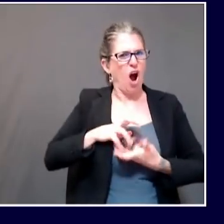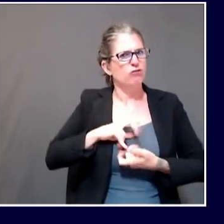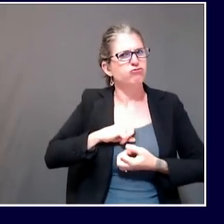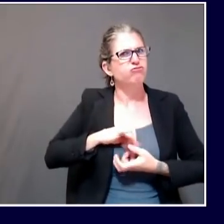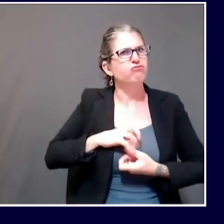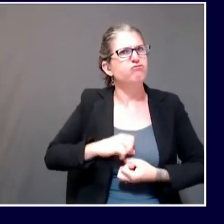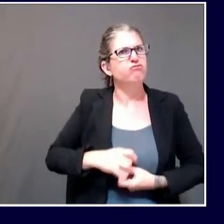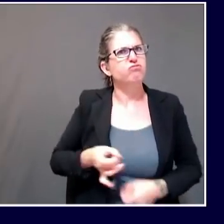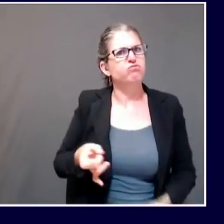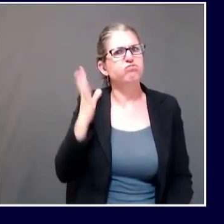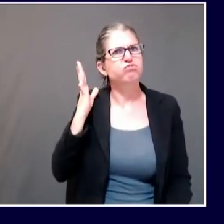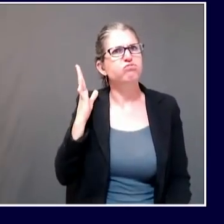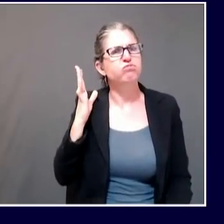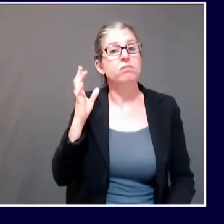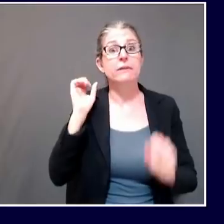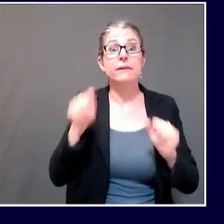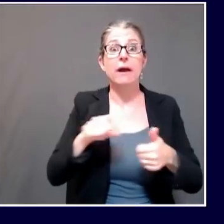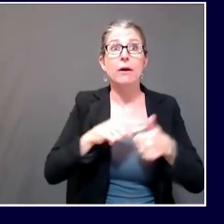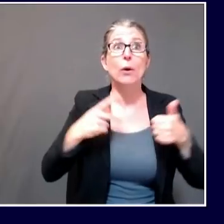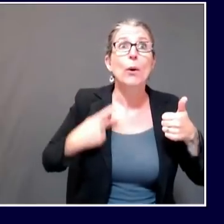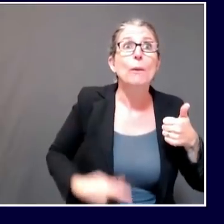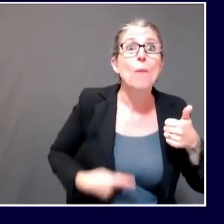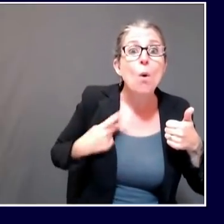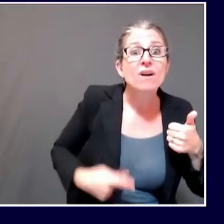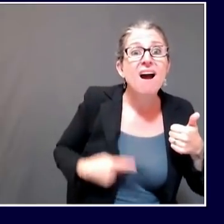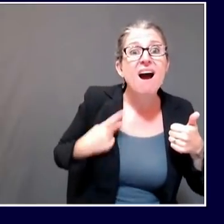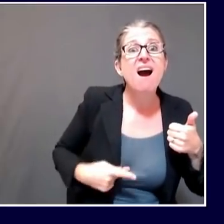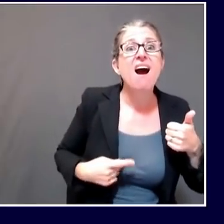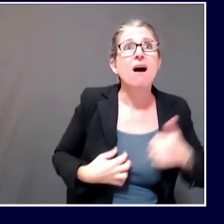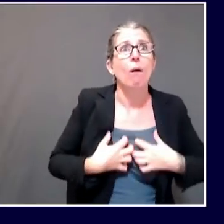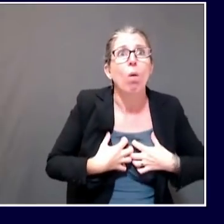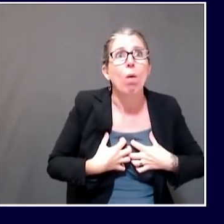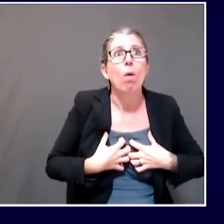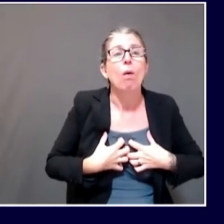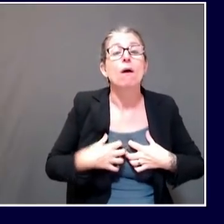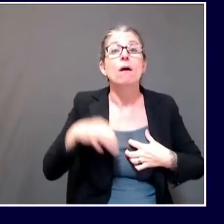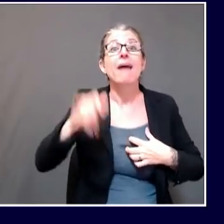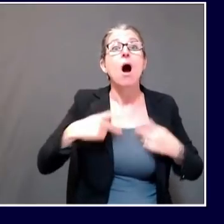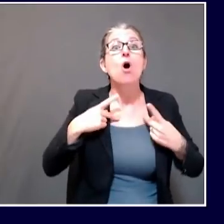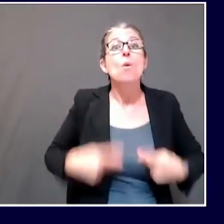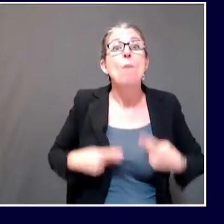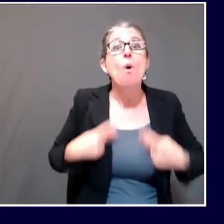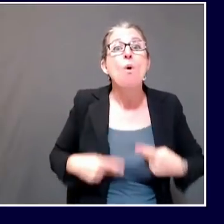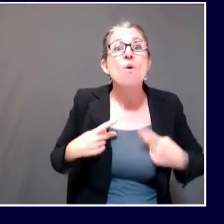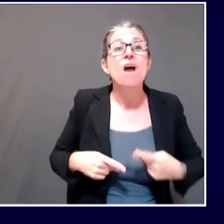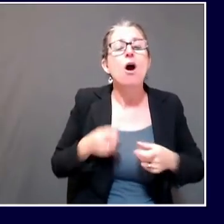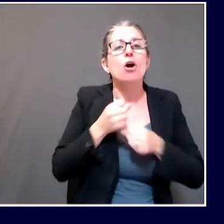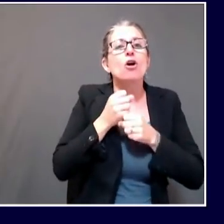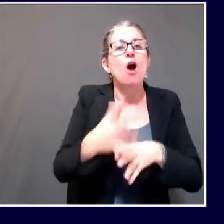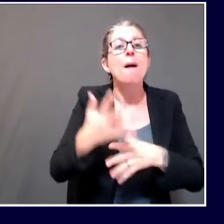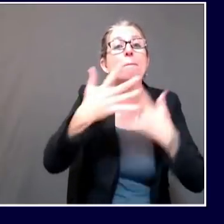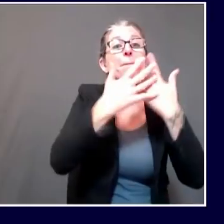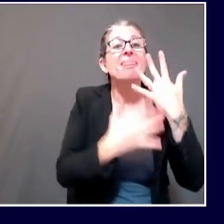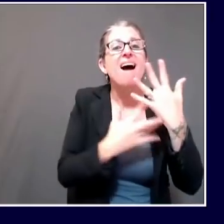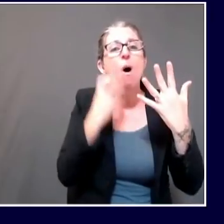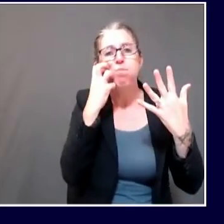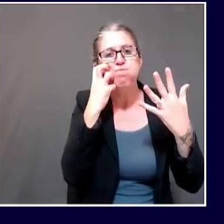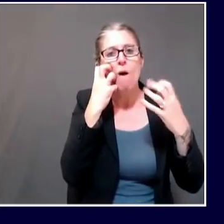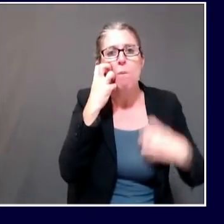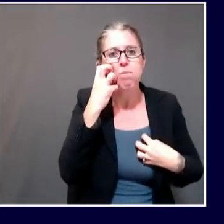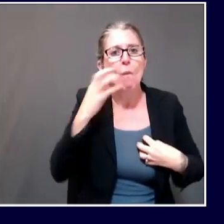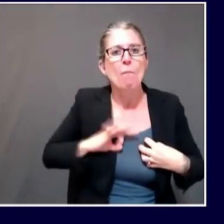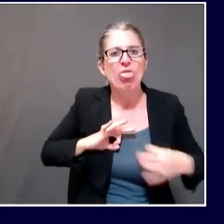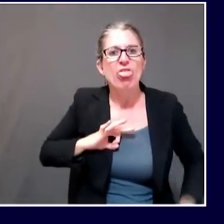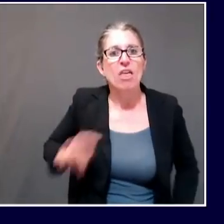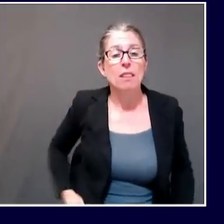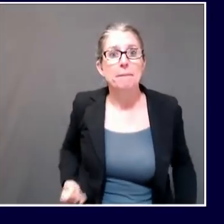other types of conditions that ultimately can lead to someone to succumbing from the disease itself. So, I've read the